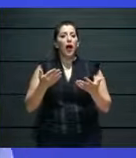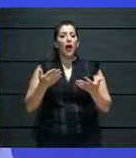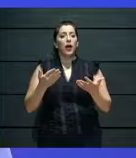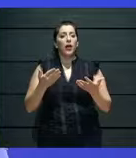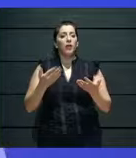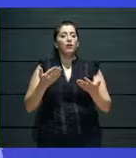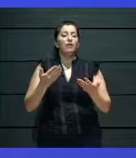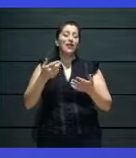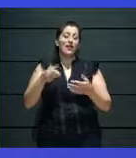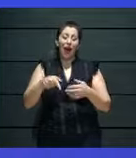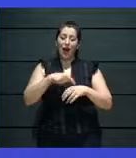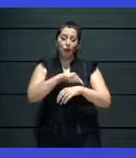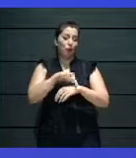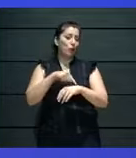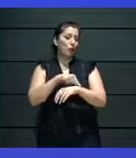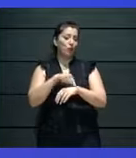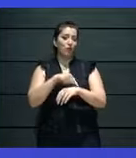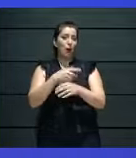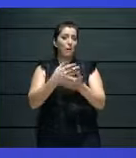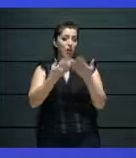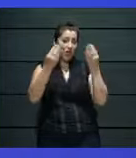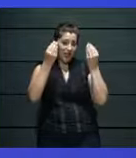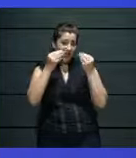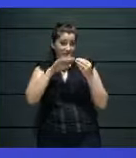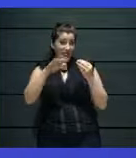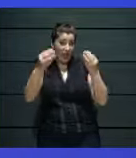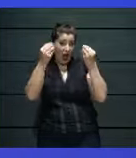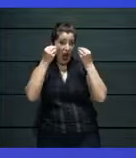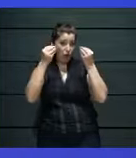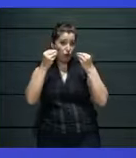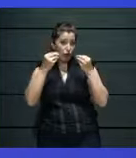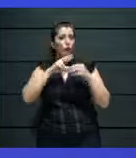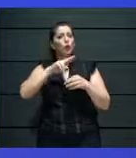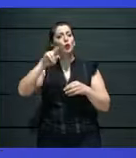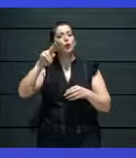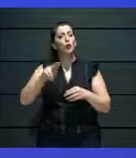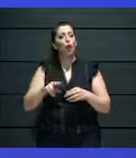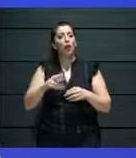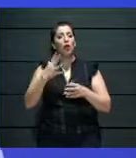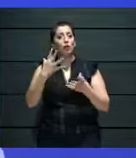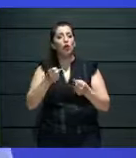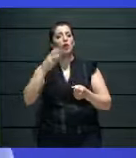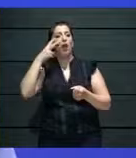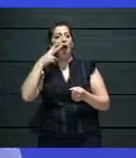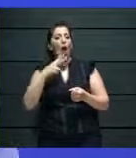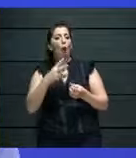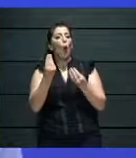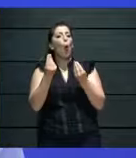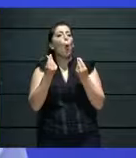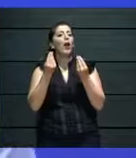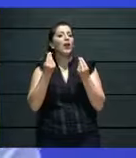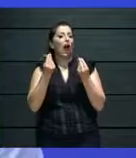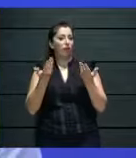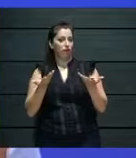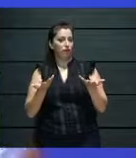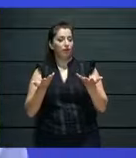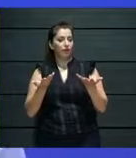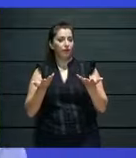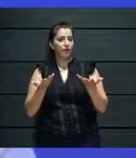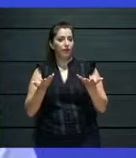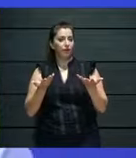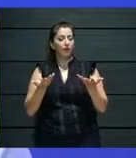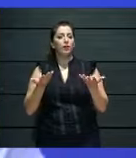take its time. Exactly. And the quality of the work one produces then, digitally. Exactly. Is what then